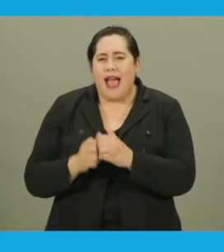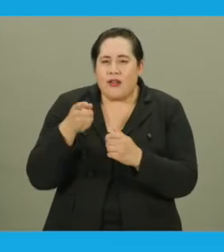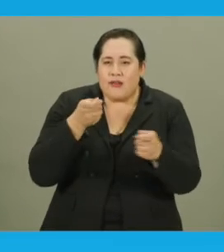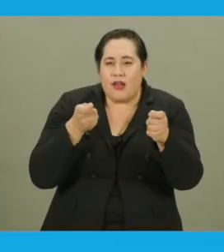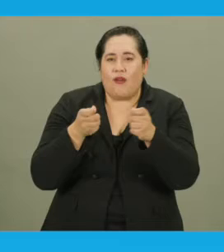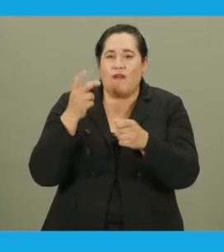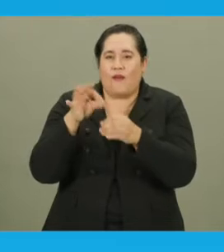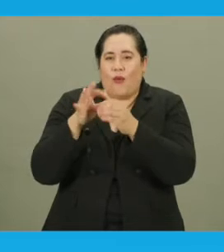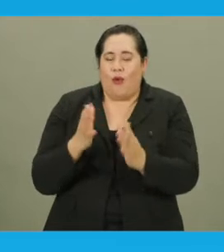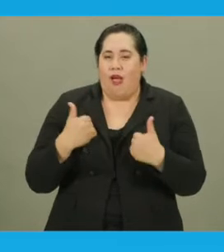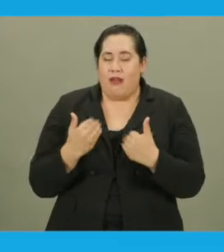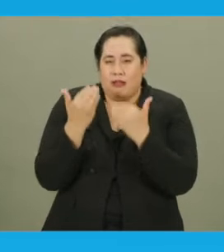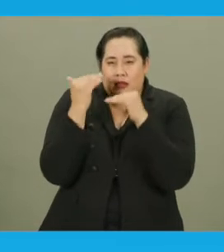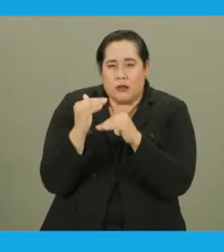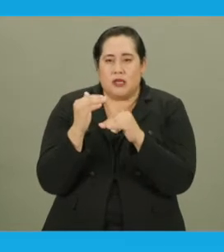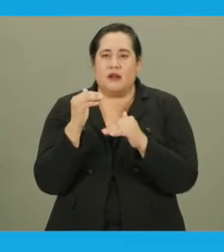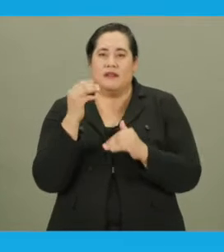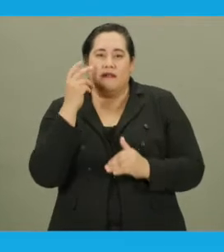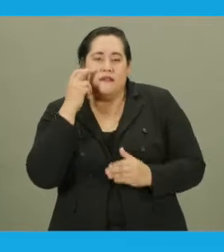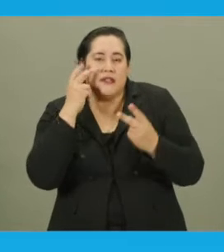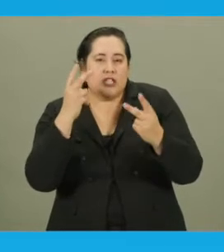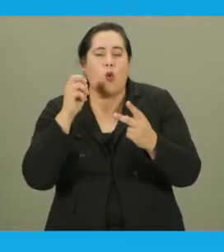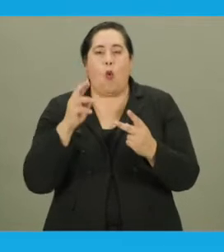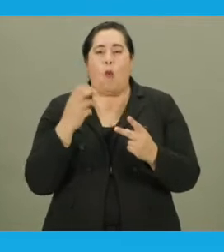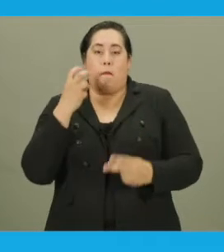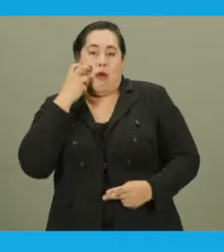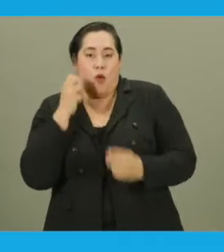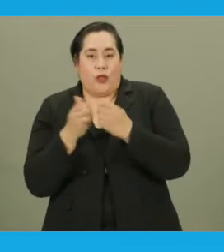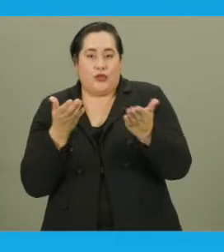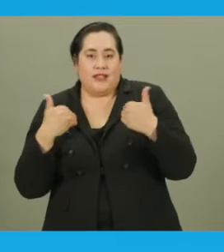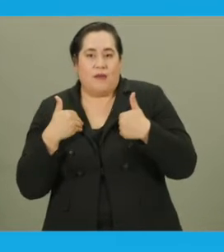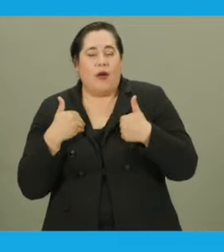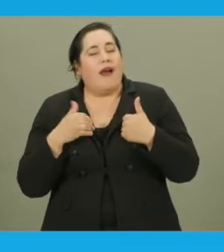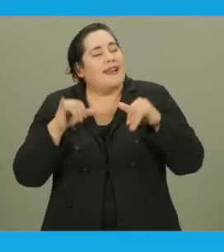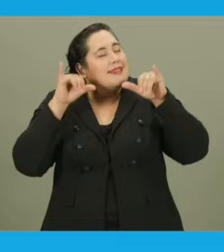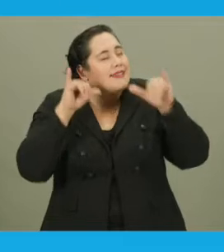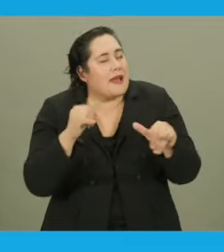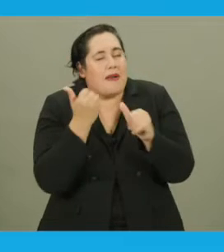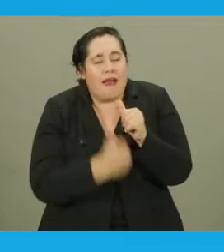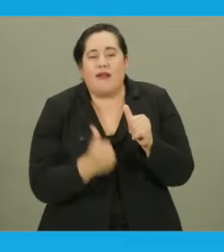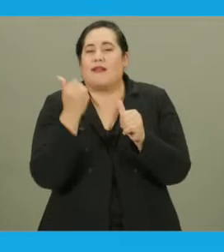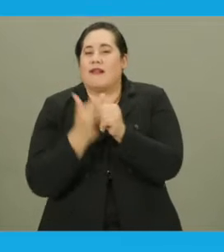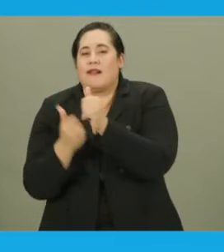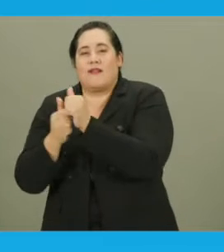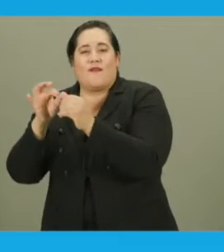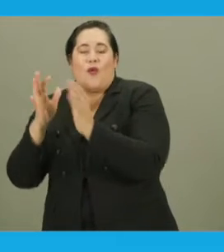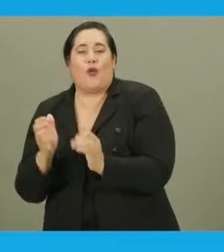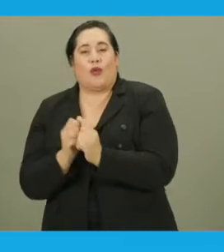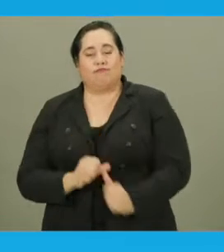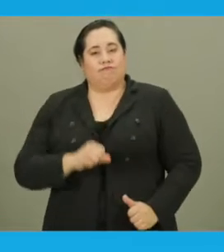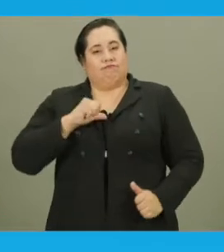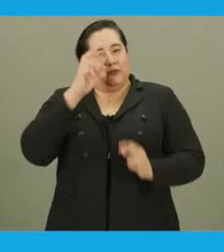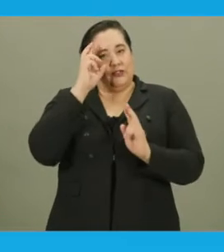How do you handle a voter who has limited vision or is blind with a service animal? Like every other voter, with dignity